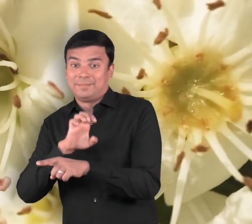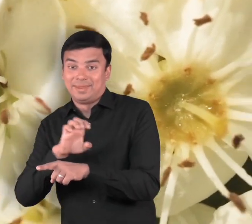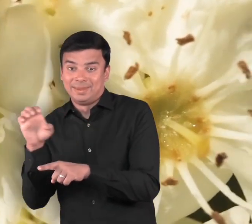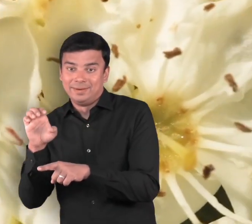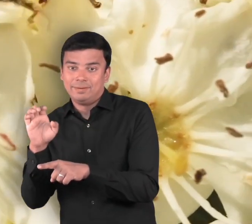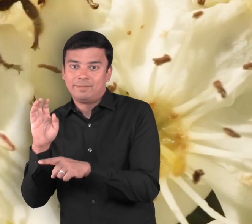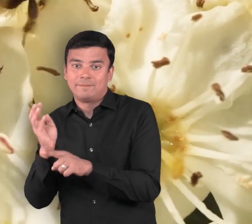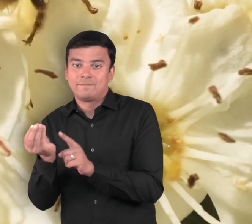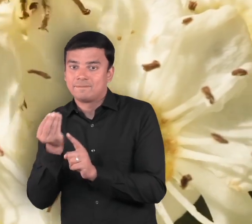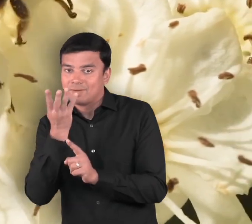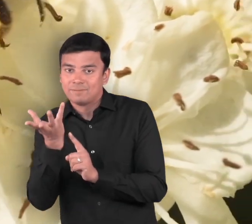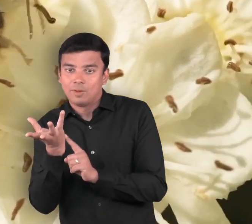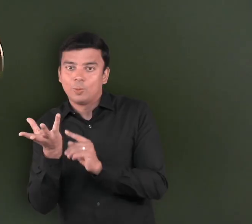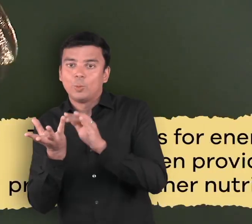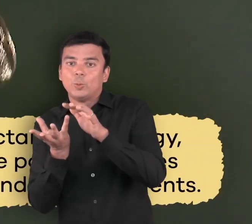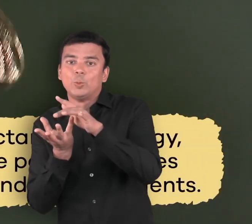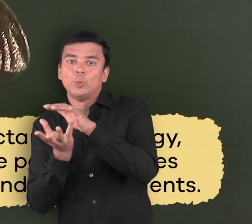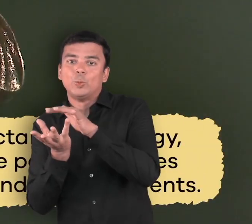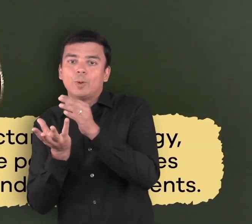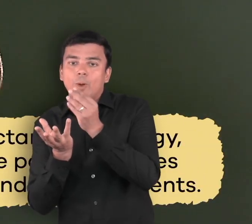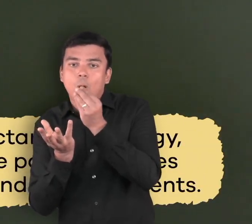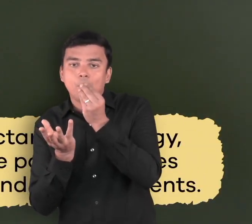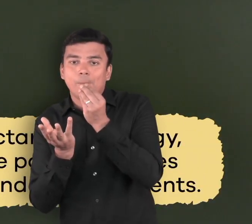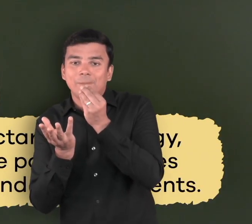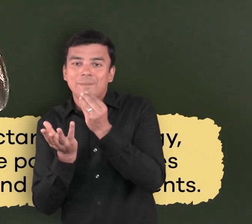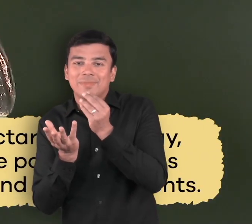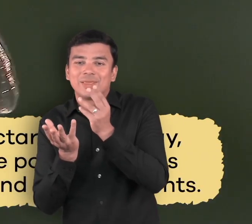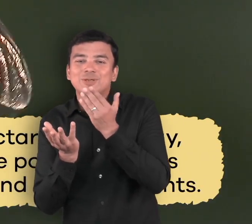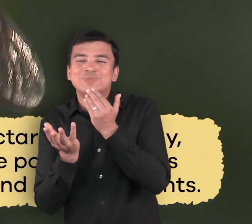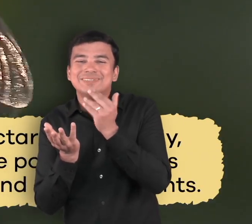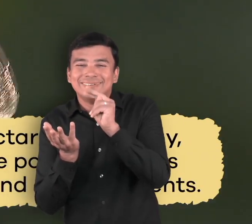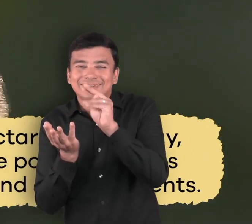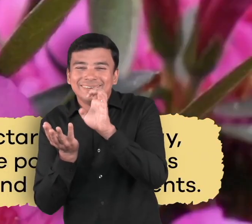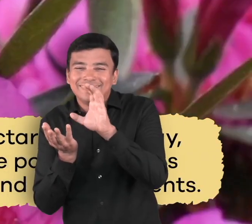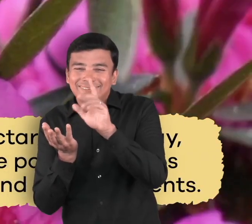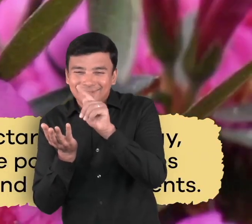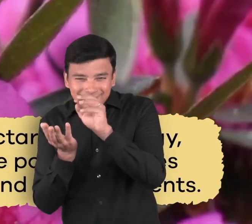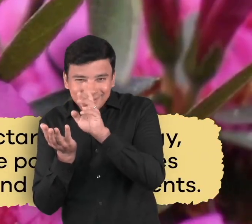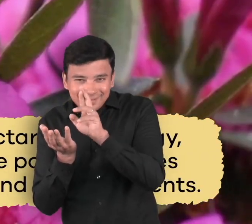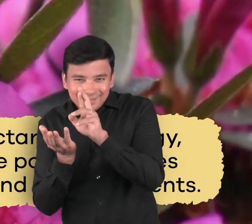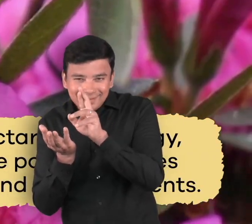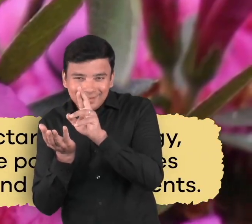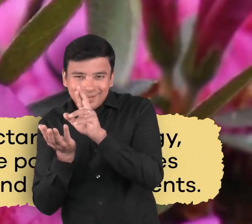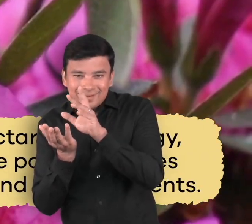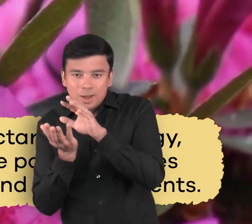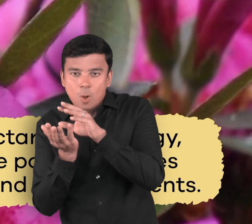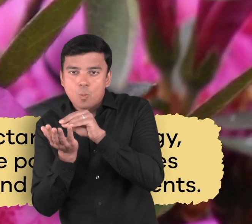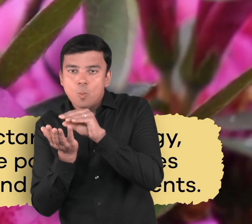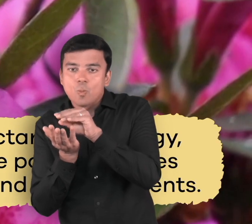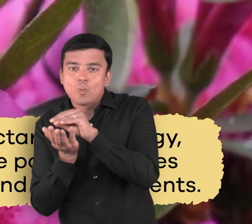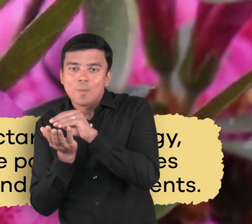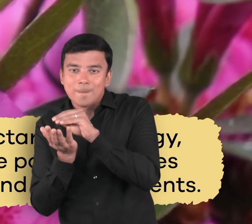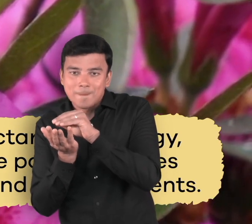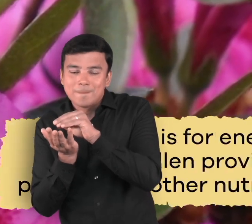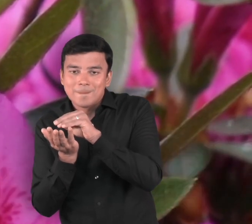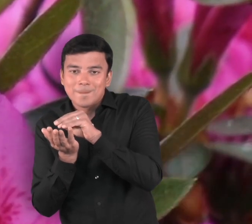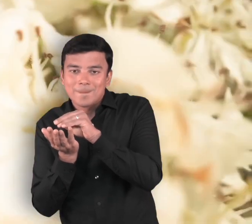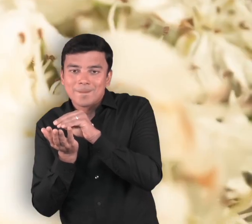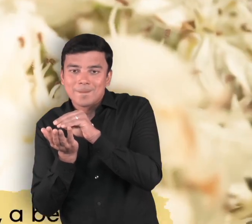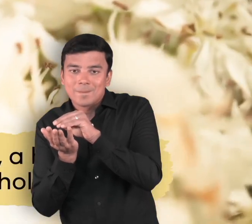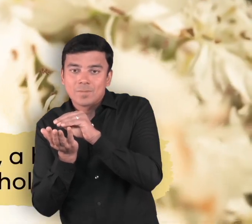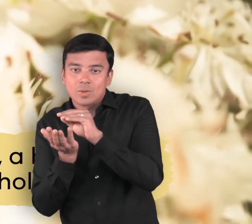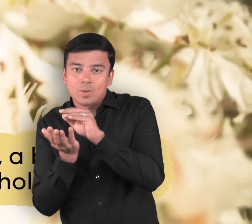gathered by worker bees. The nectar is for energy, and the pollen provides protein and other nutrients.